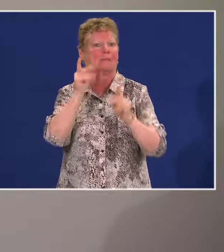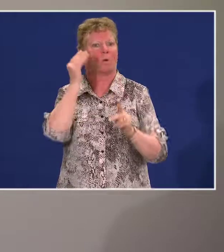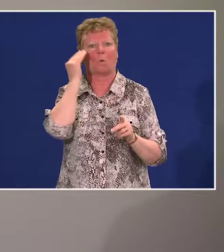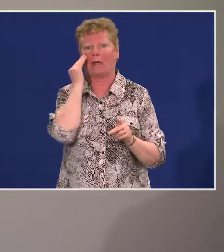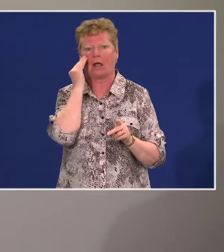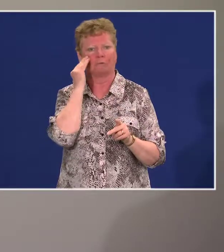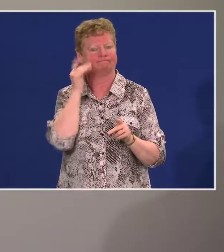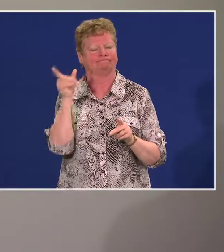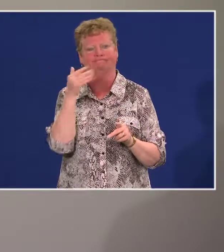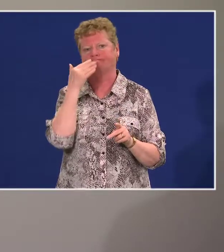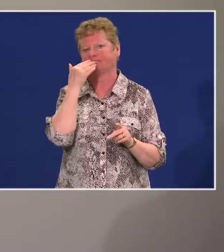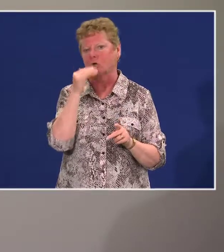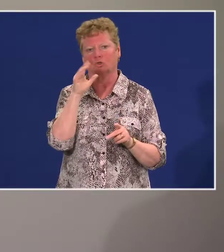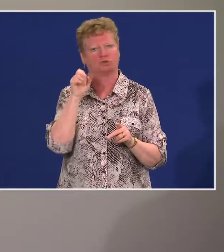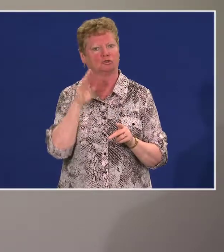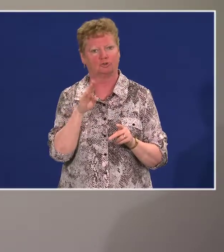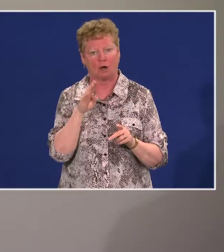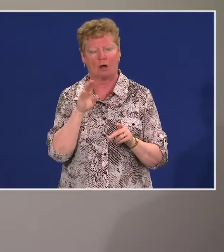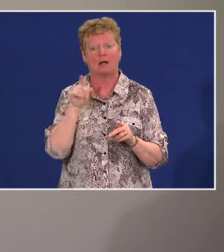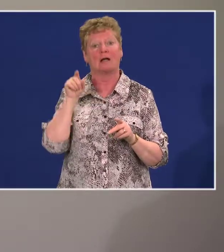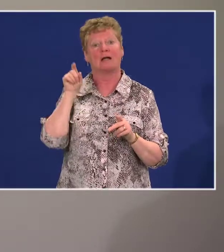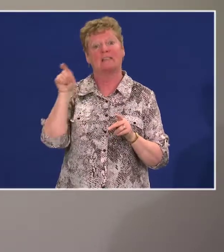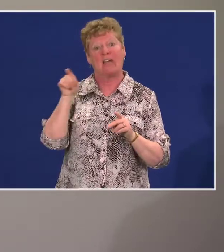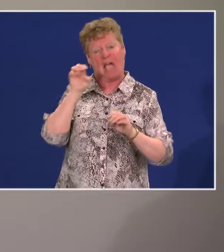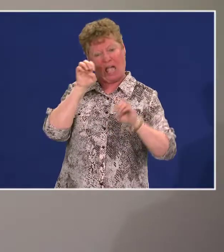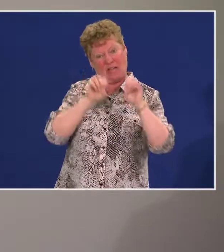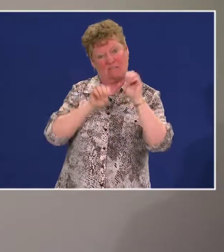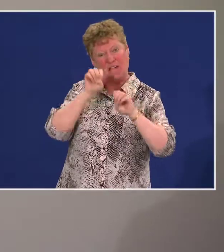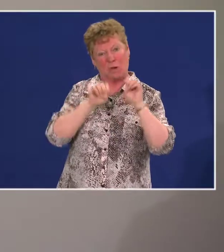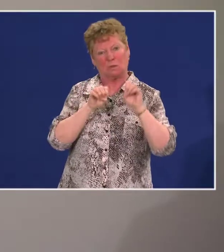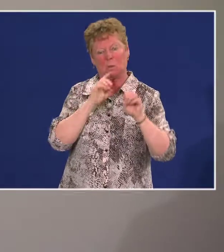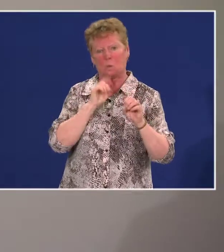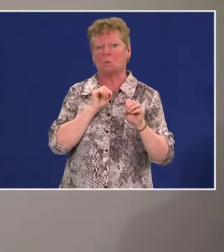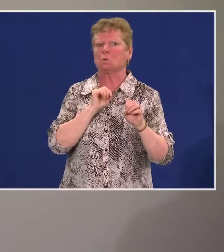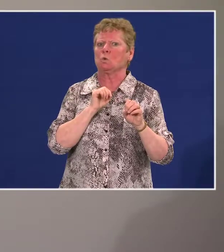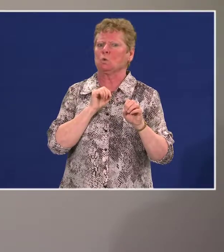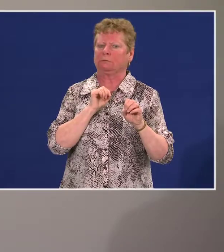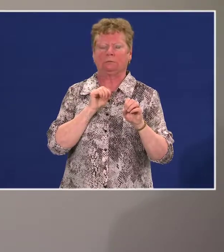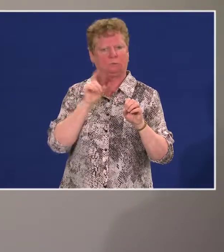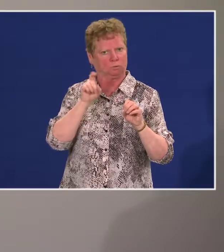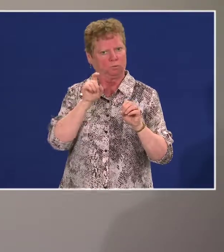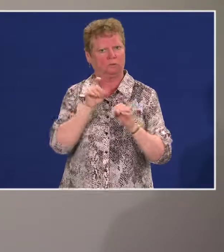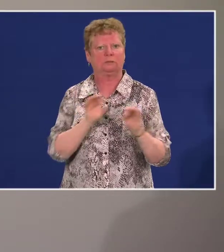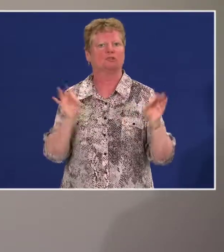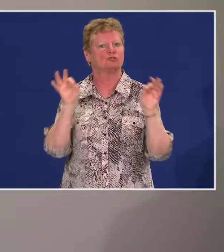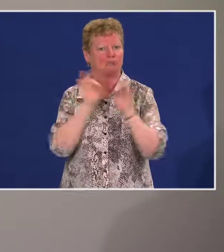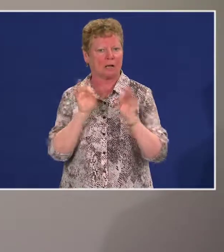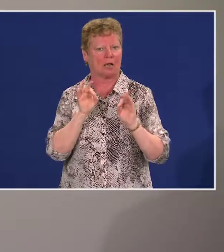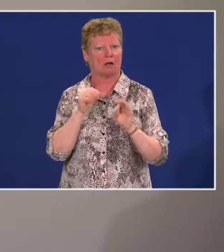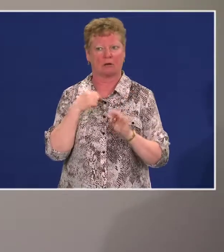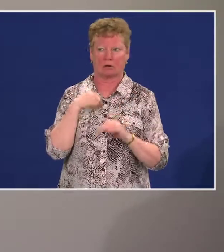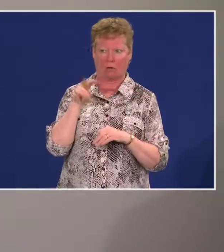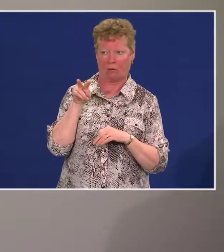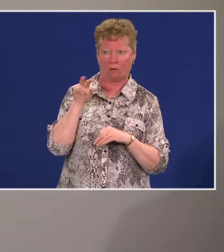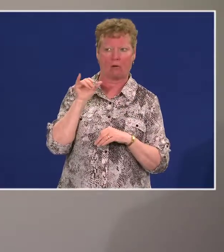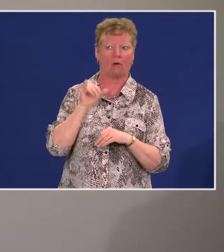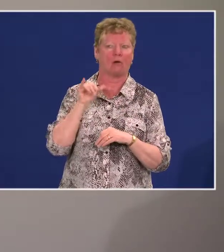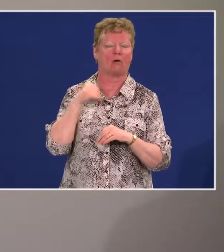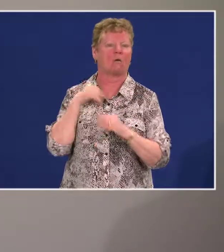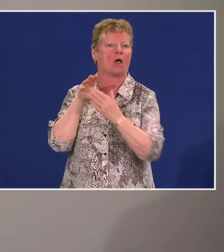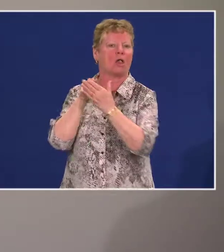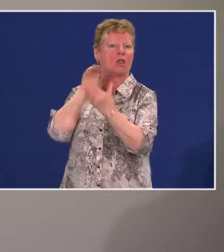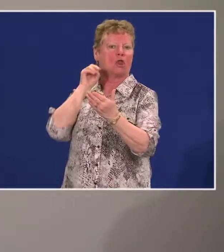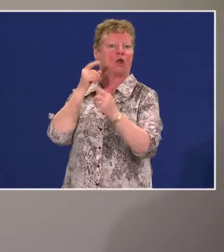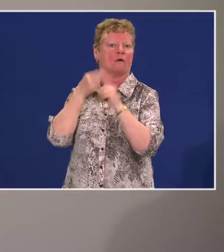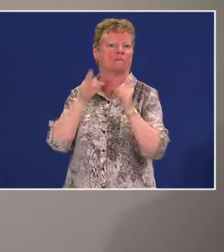they indicate in their evaluation that this is critical. So we want to learn from Ontario and we want to